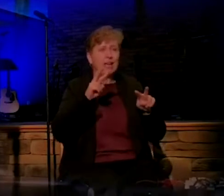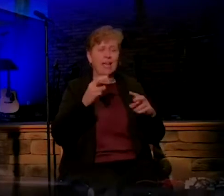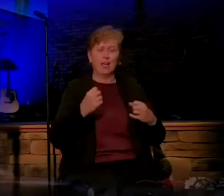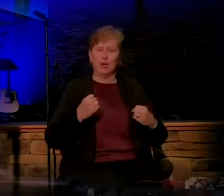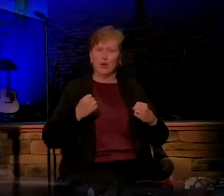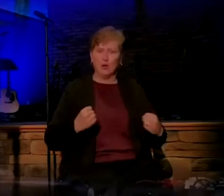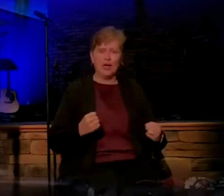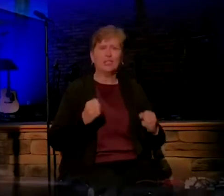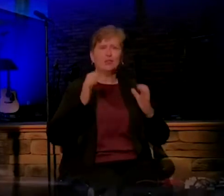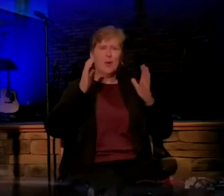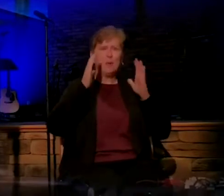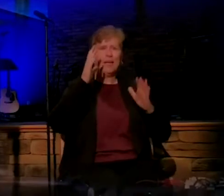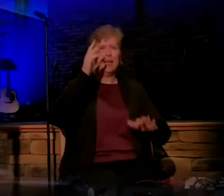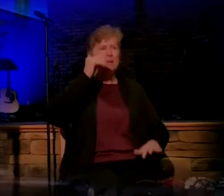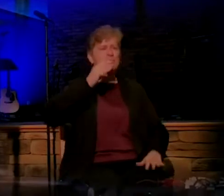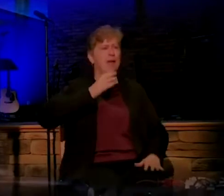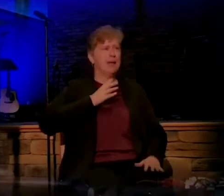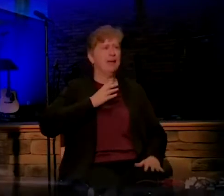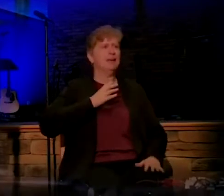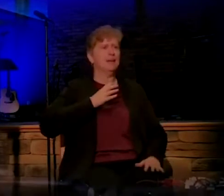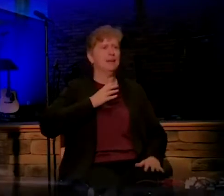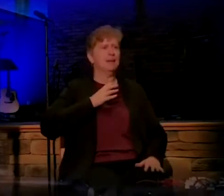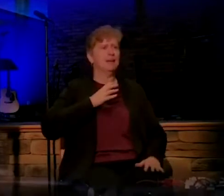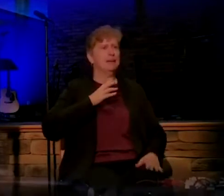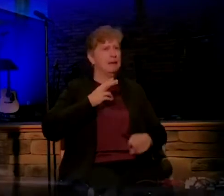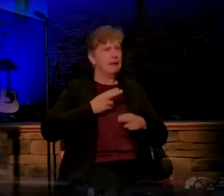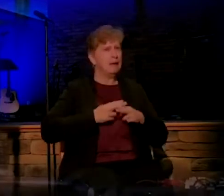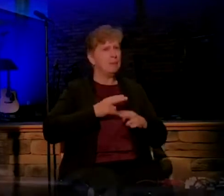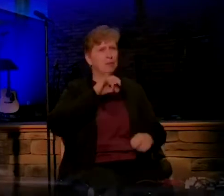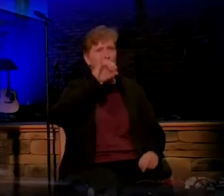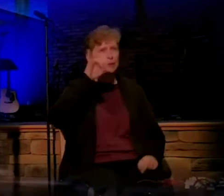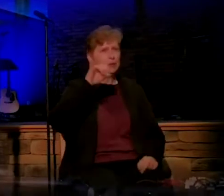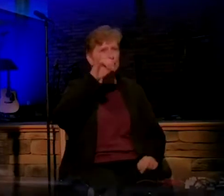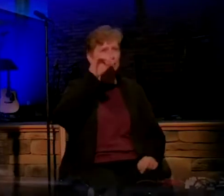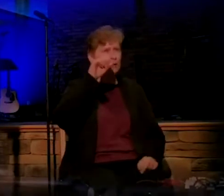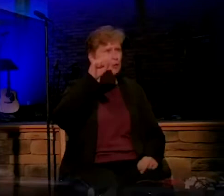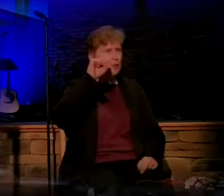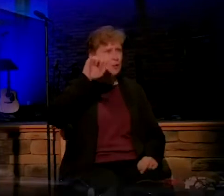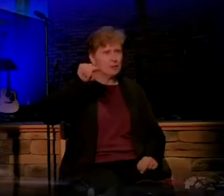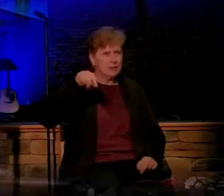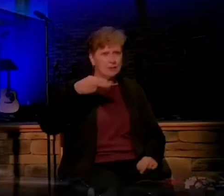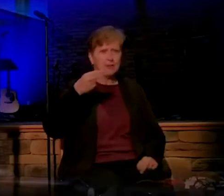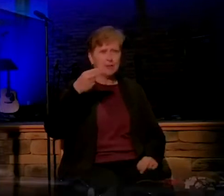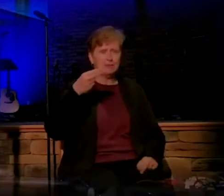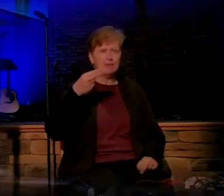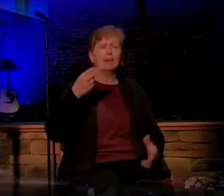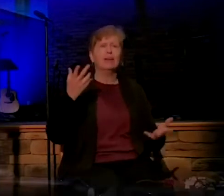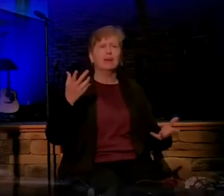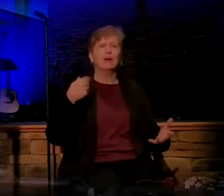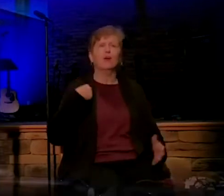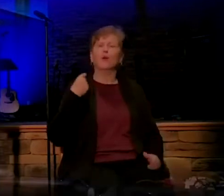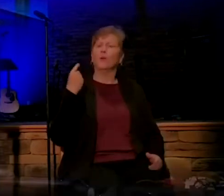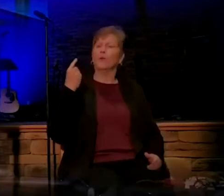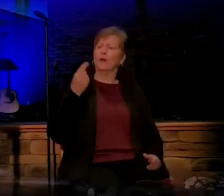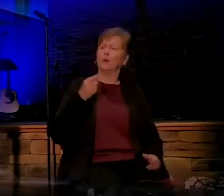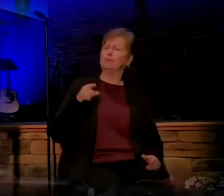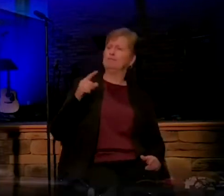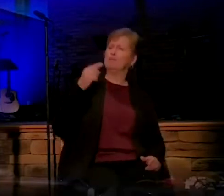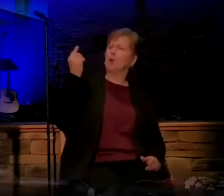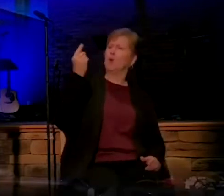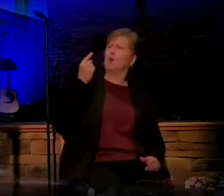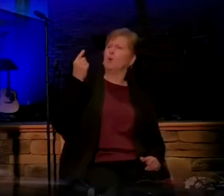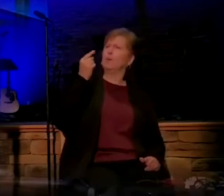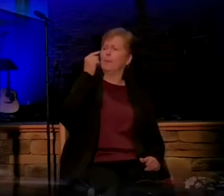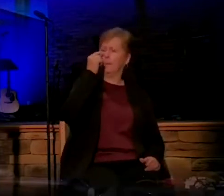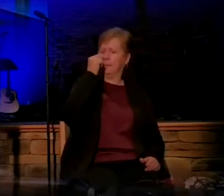obedient man named Joseph. So now you may be wondering, well, why did